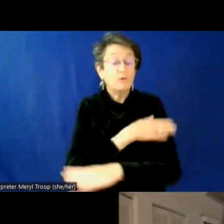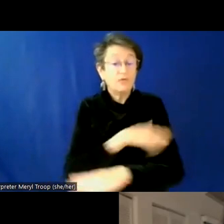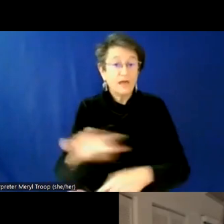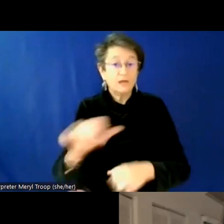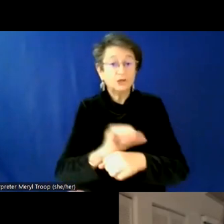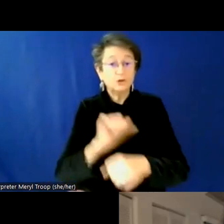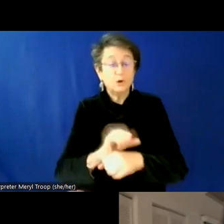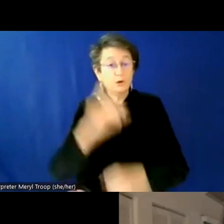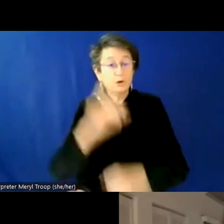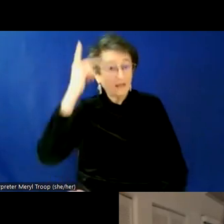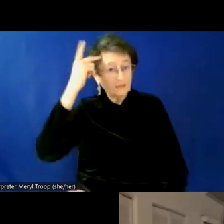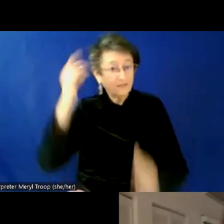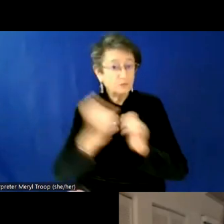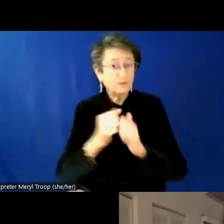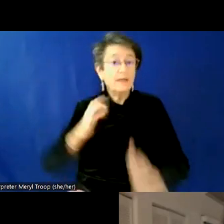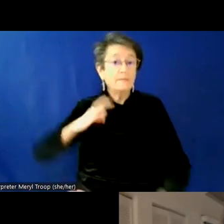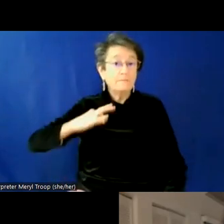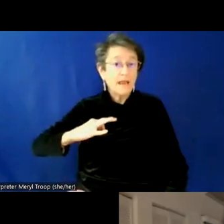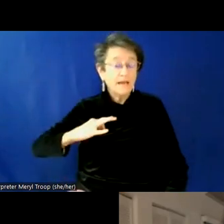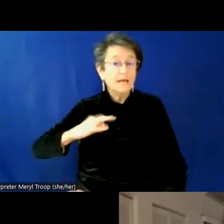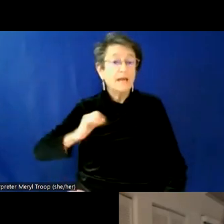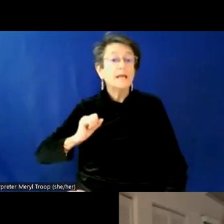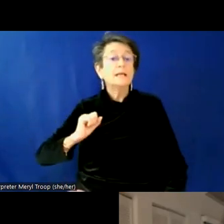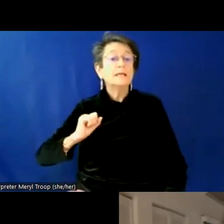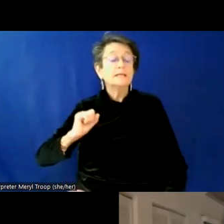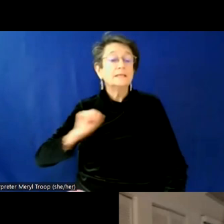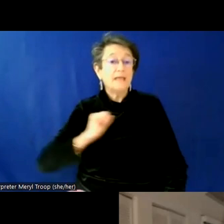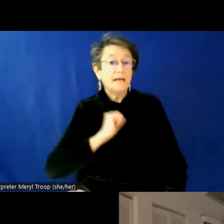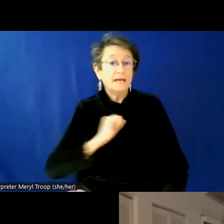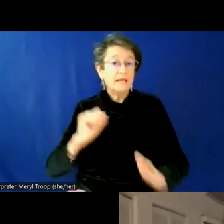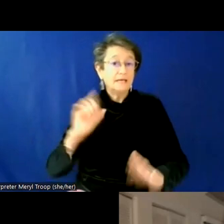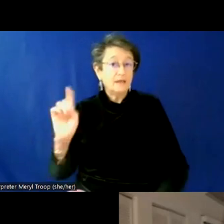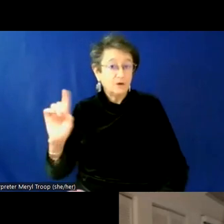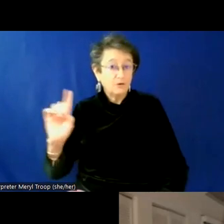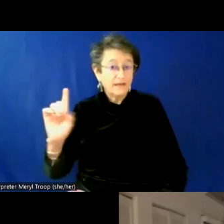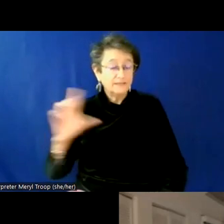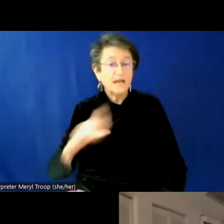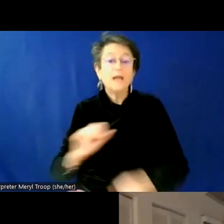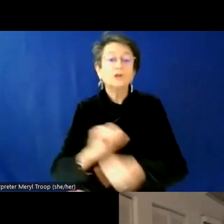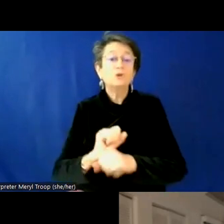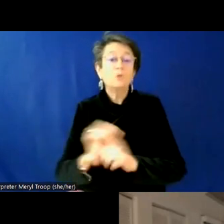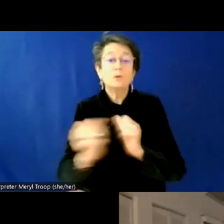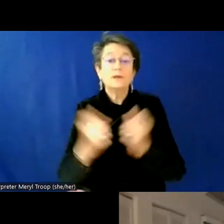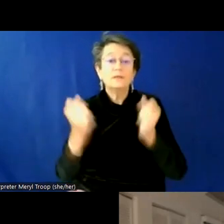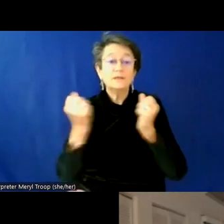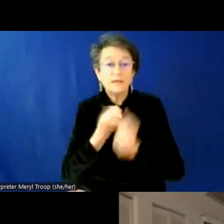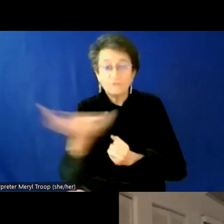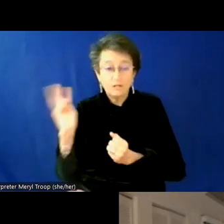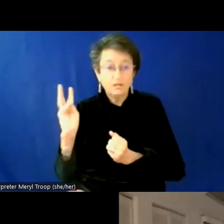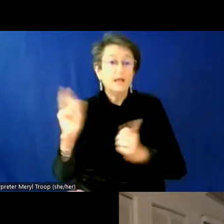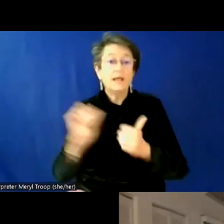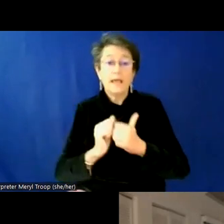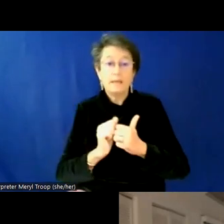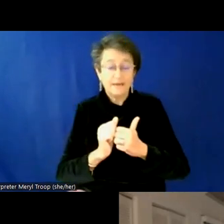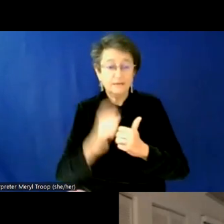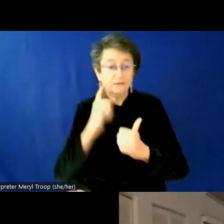Maine Senate Democrats for seven years, and also on various federal, state, and local political campaigns. Welcome, Erica. We're so glad to